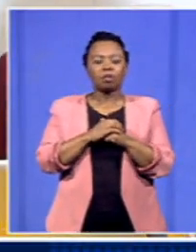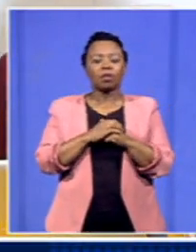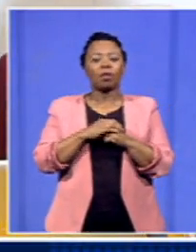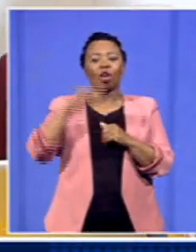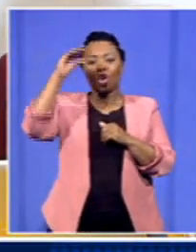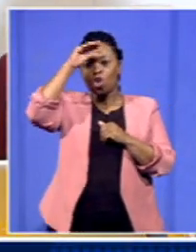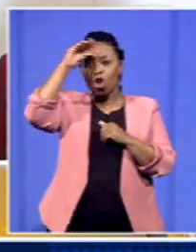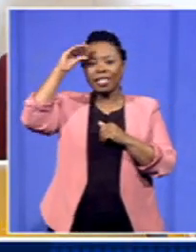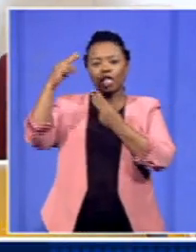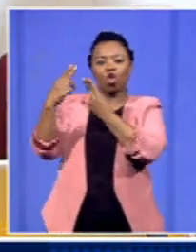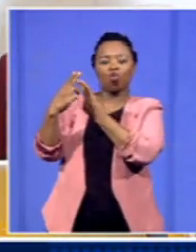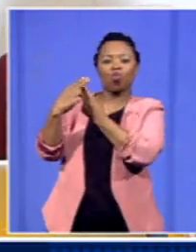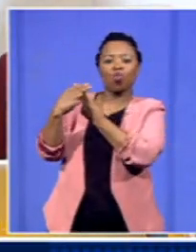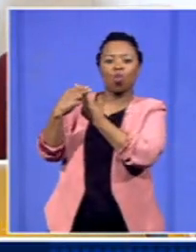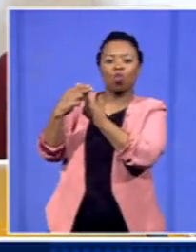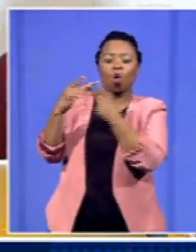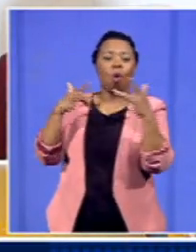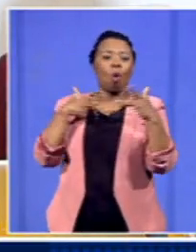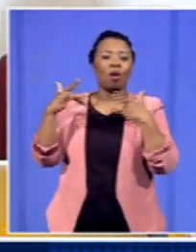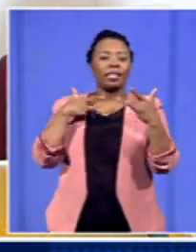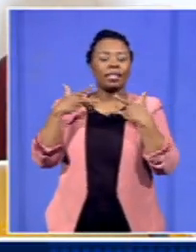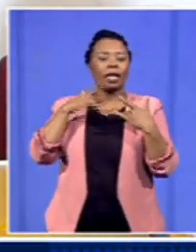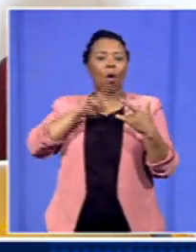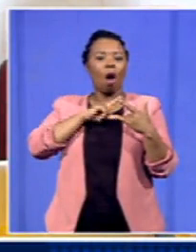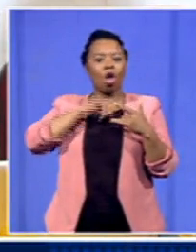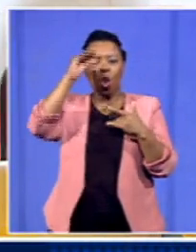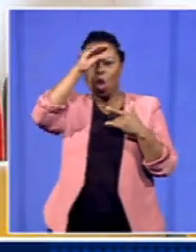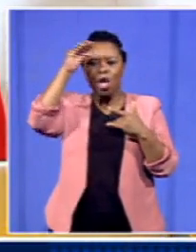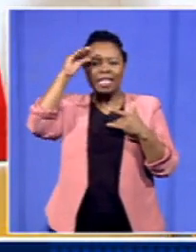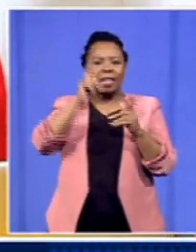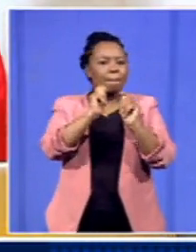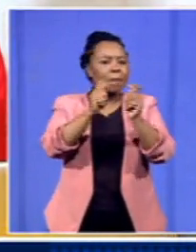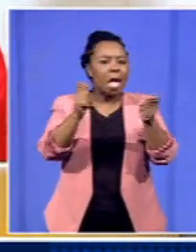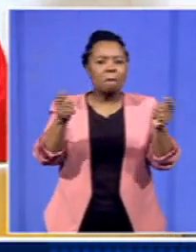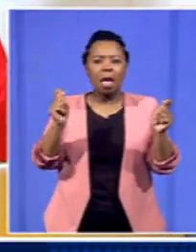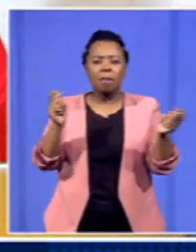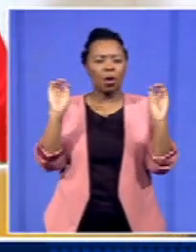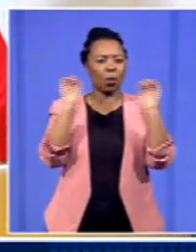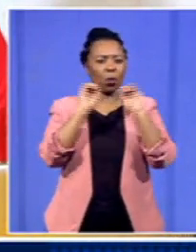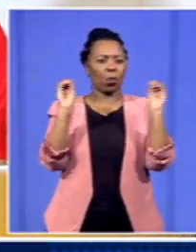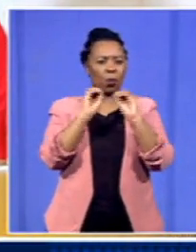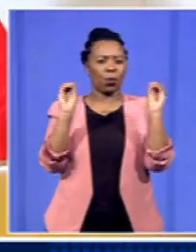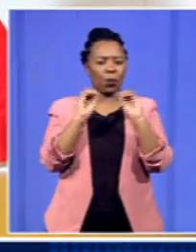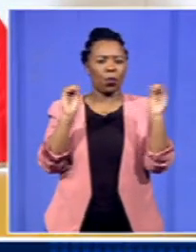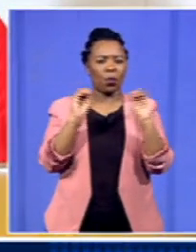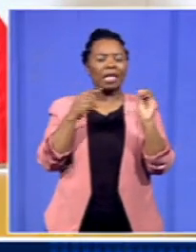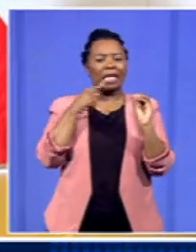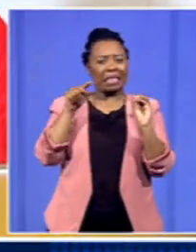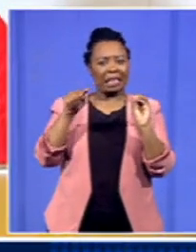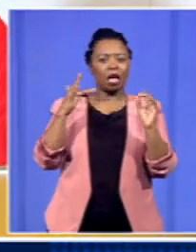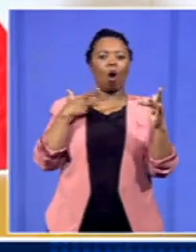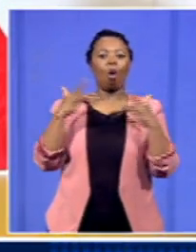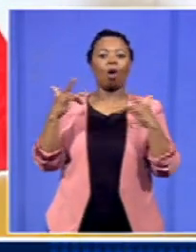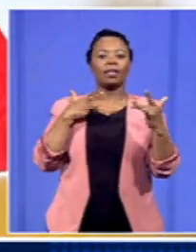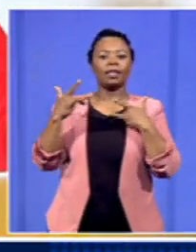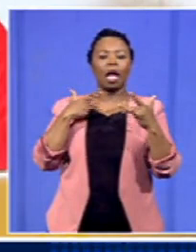concerned about the non payment of nurses saying it's going to take its concerns to the doorstep